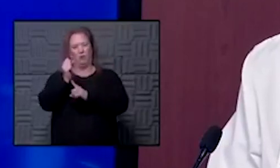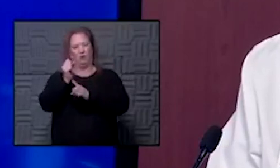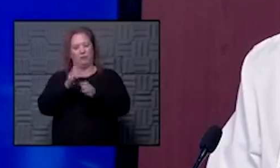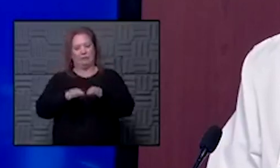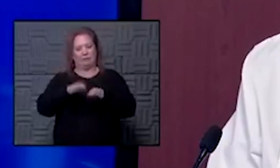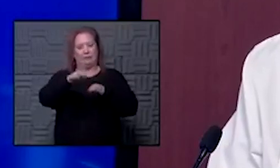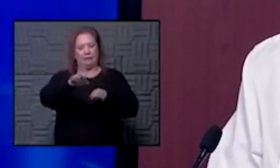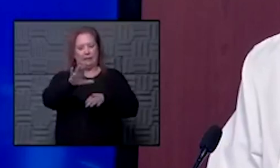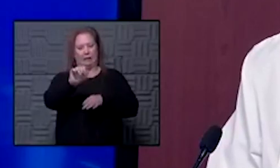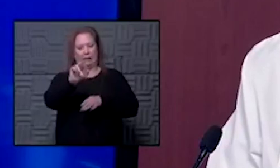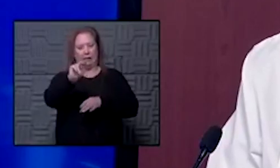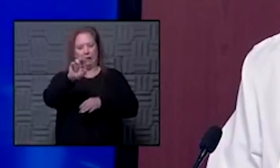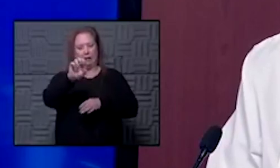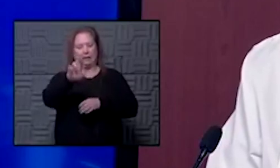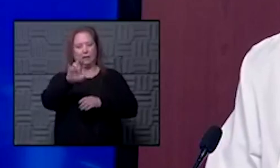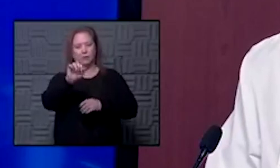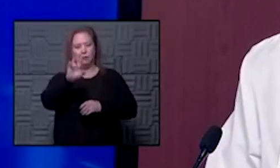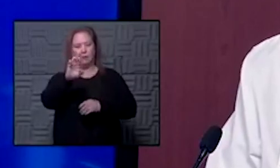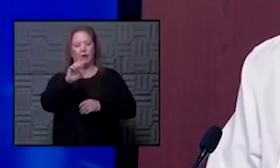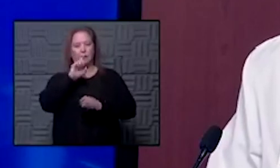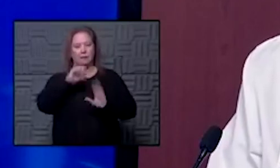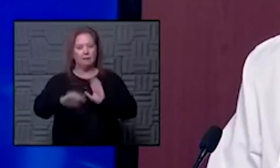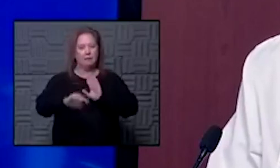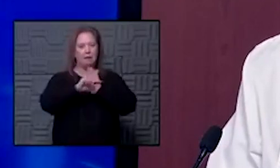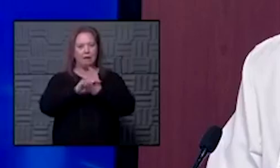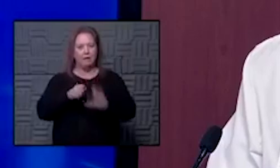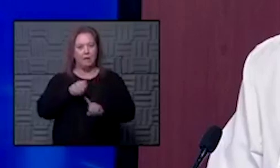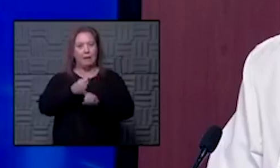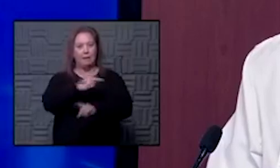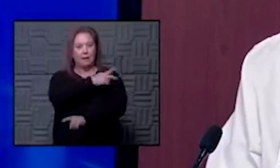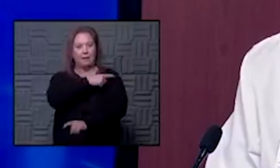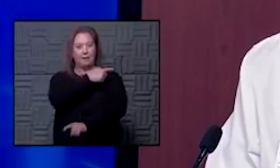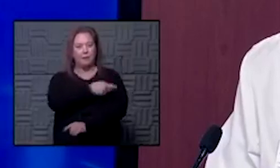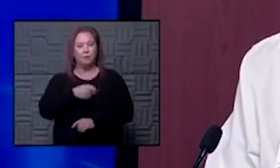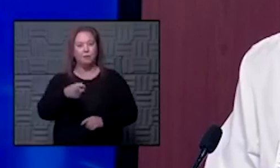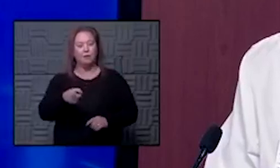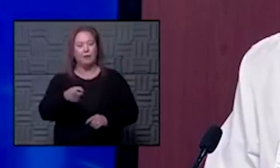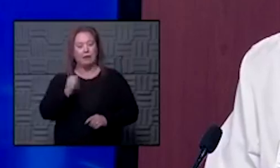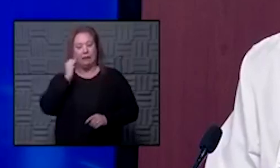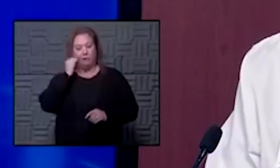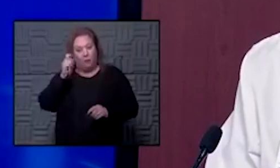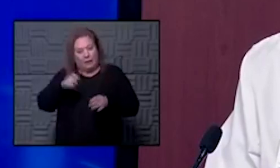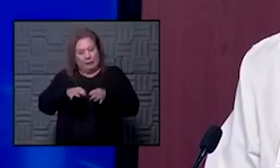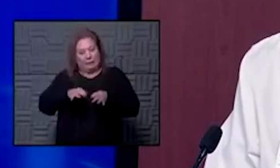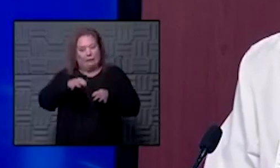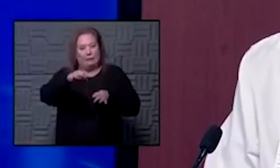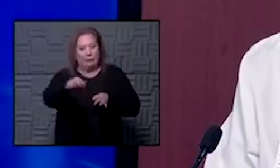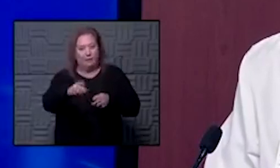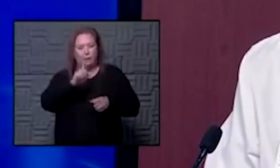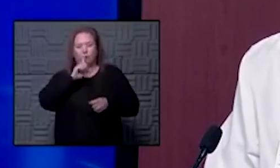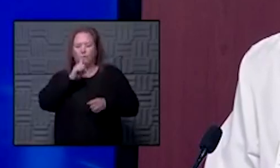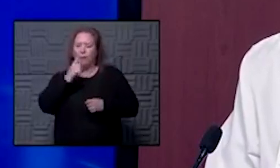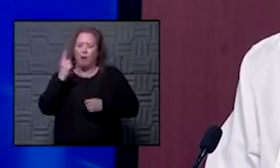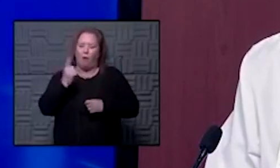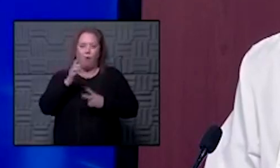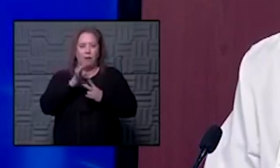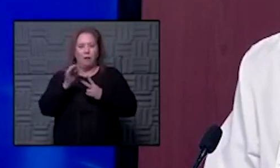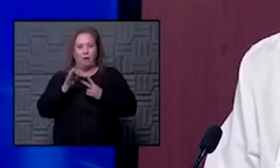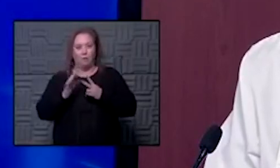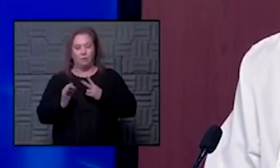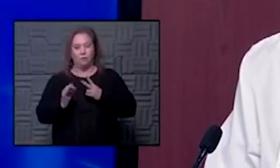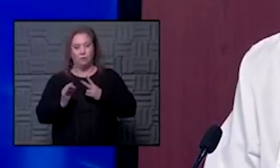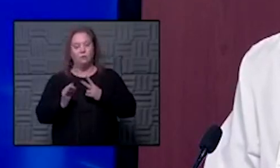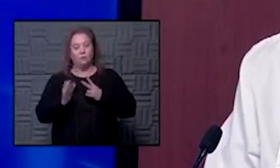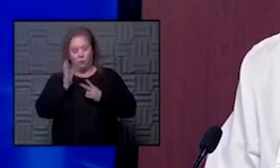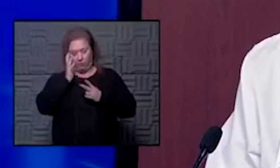negative consequence for each of those patients and if we need to do that of course if that is truly our only option that's left